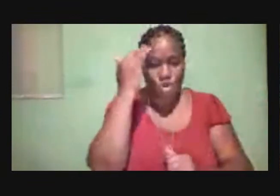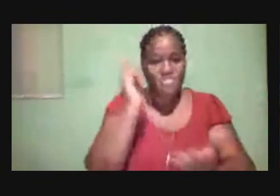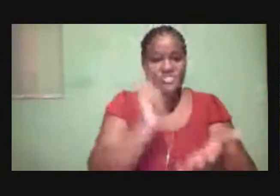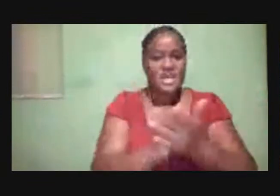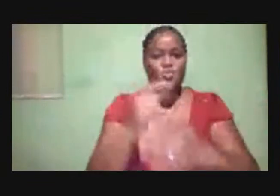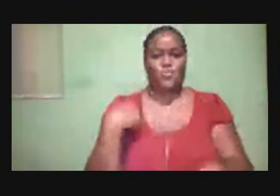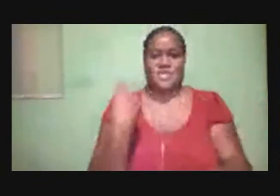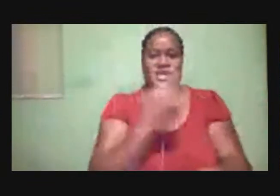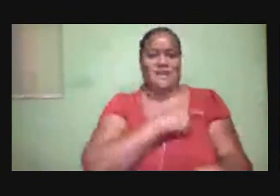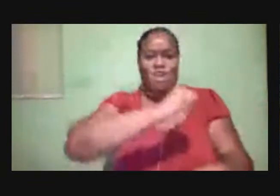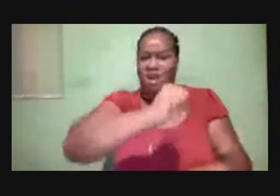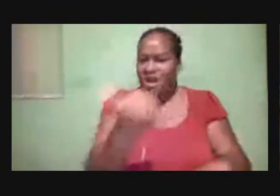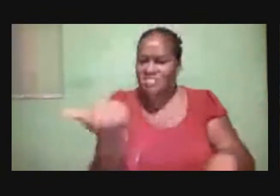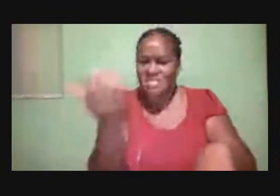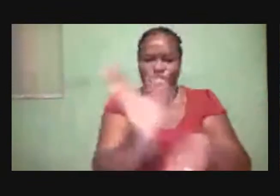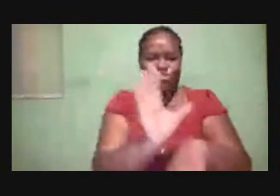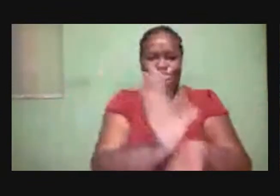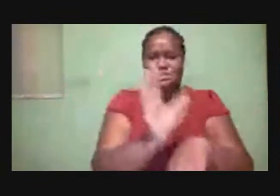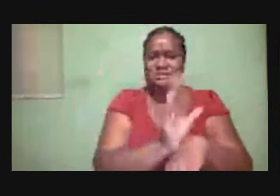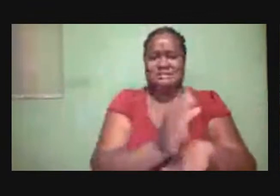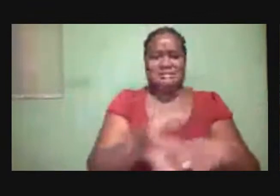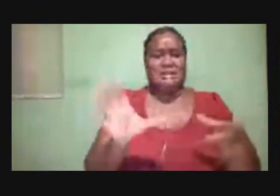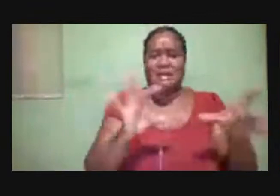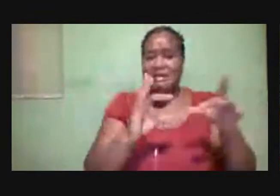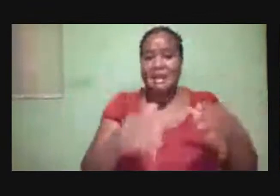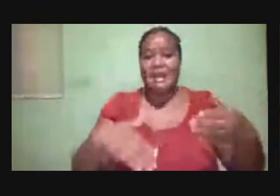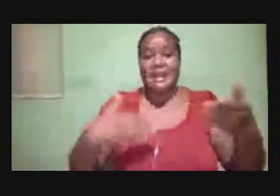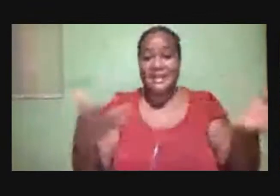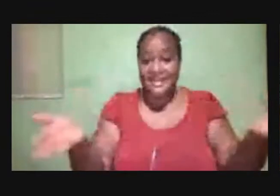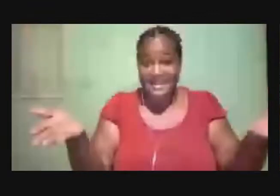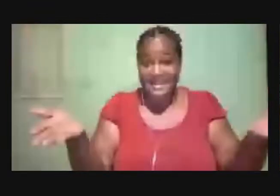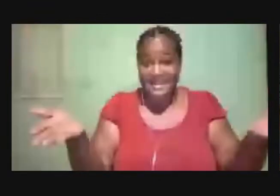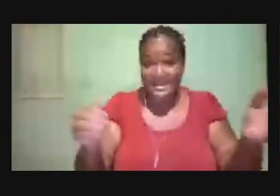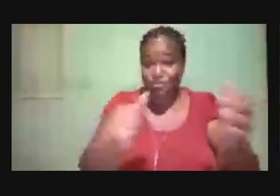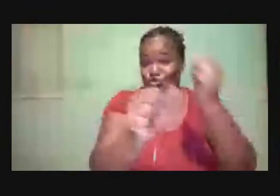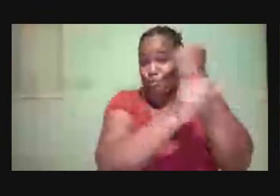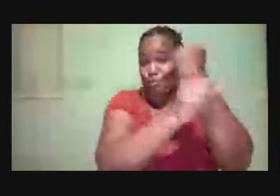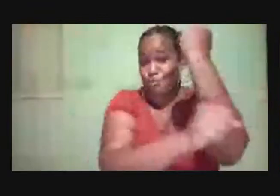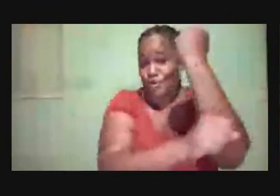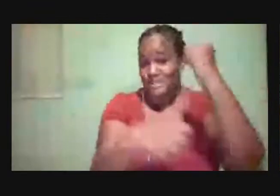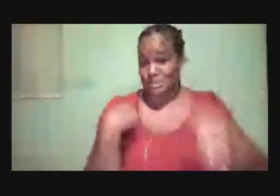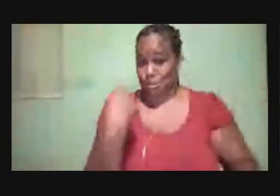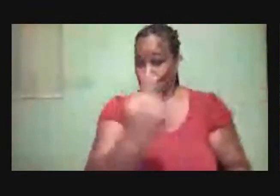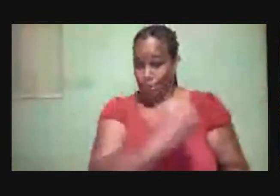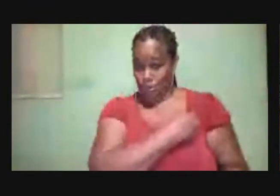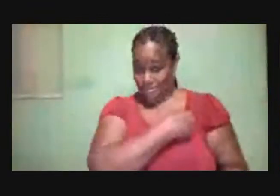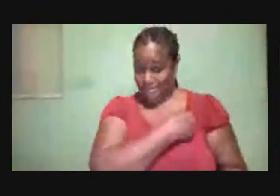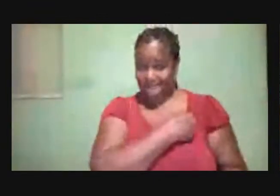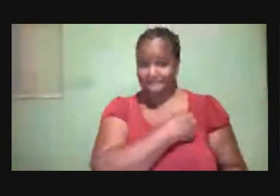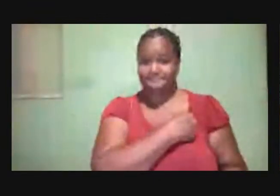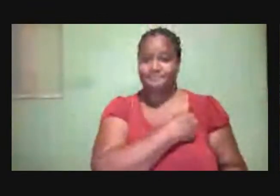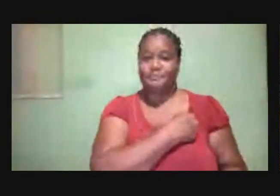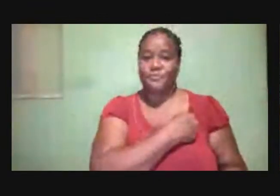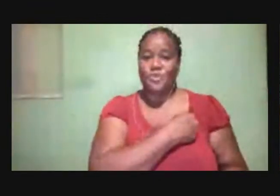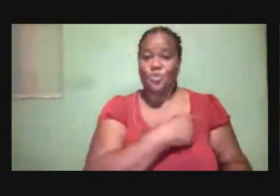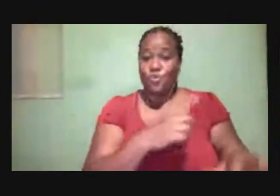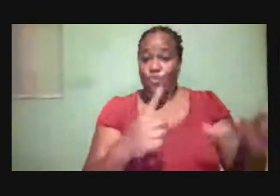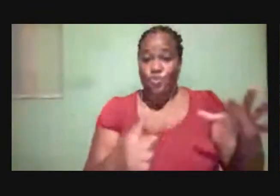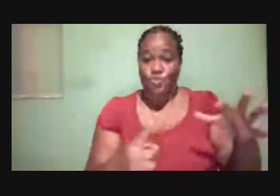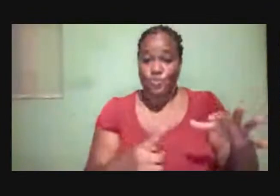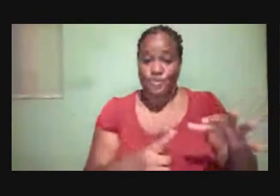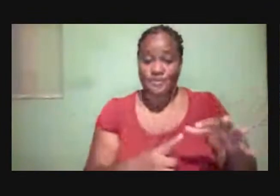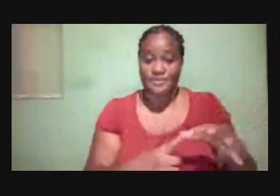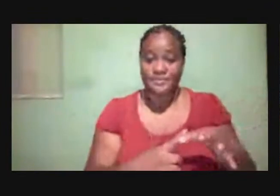other churches that are involved in the program, that are supporting us. Our special host, for